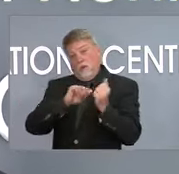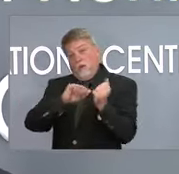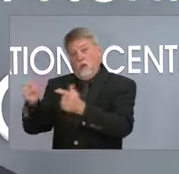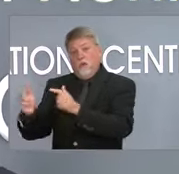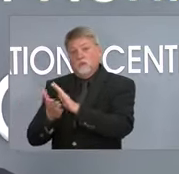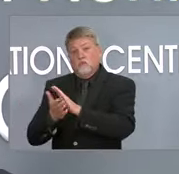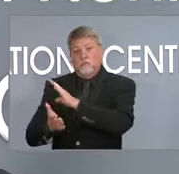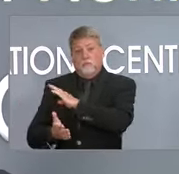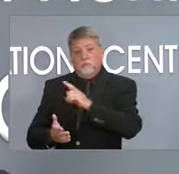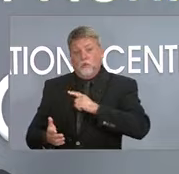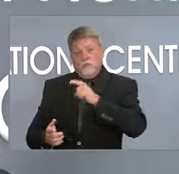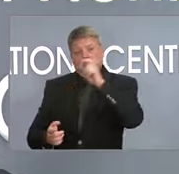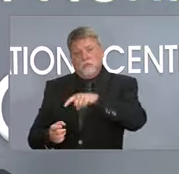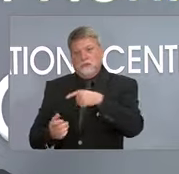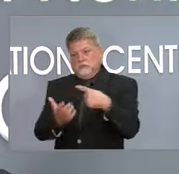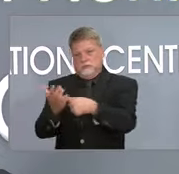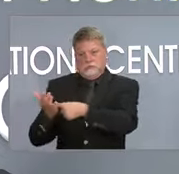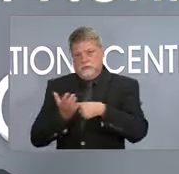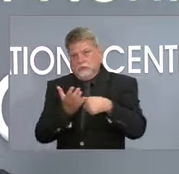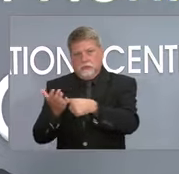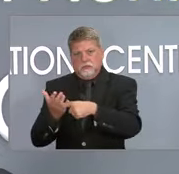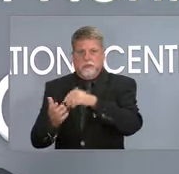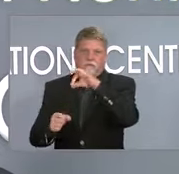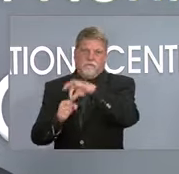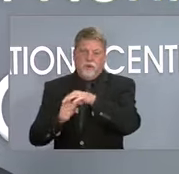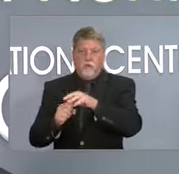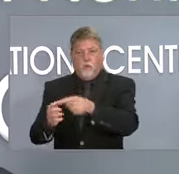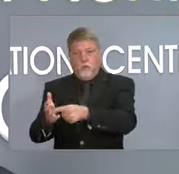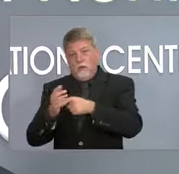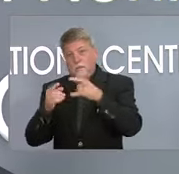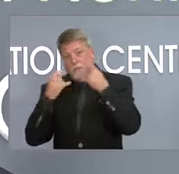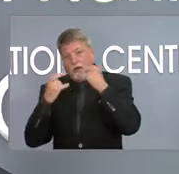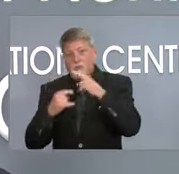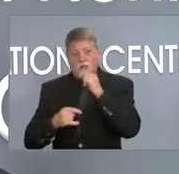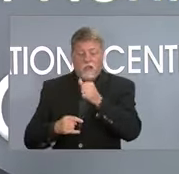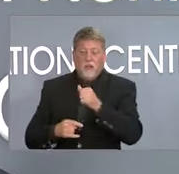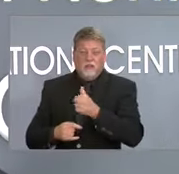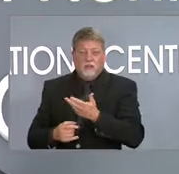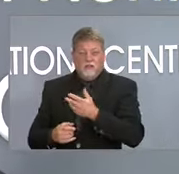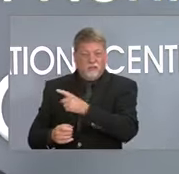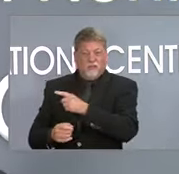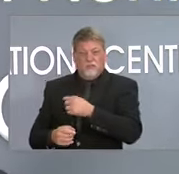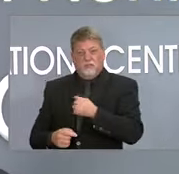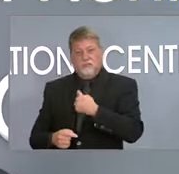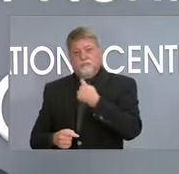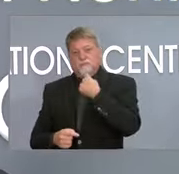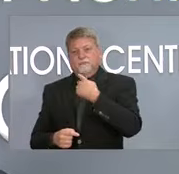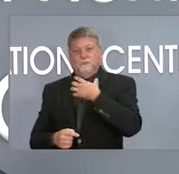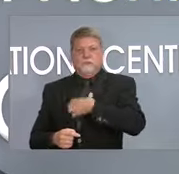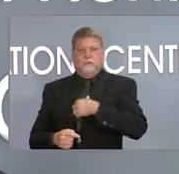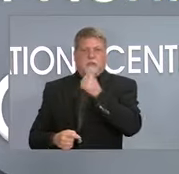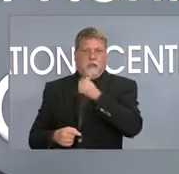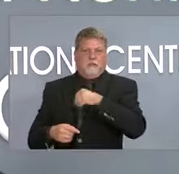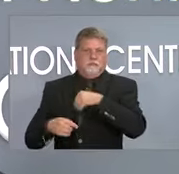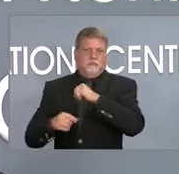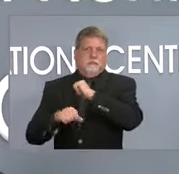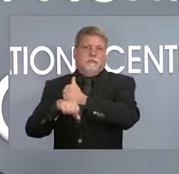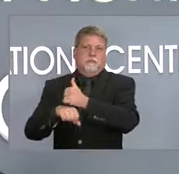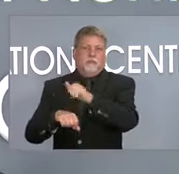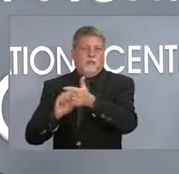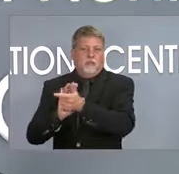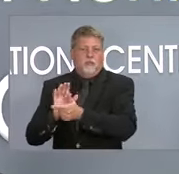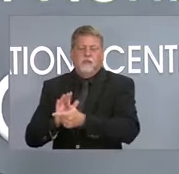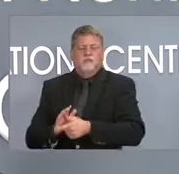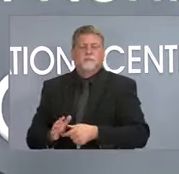signing that in any way or do you think there need to be some changes to that law? You know, that law provided a lot of other issues that we believe were important to